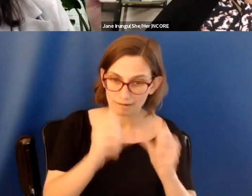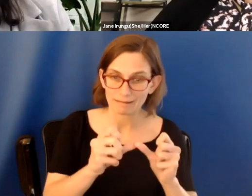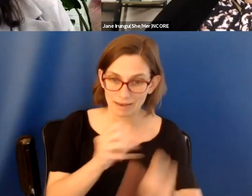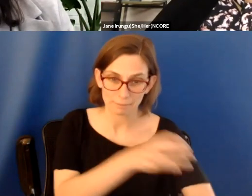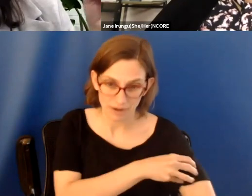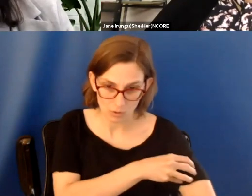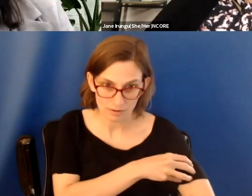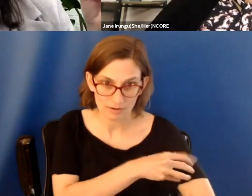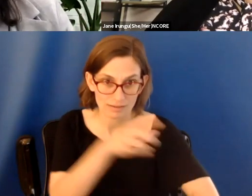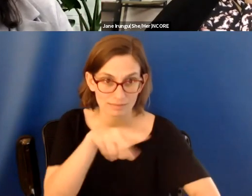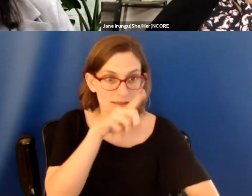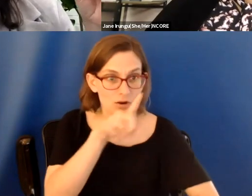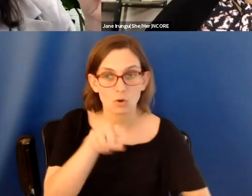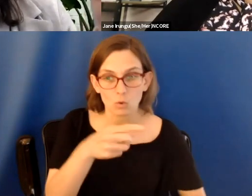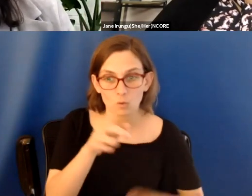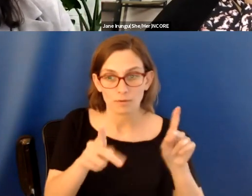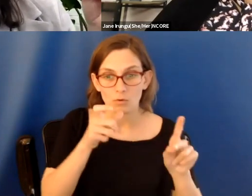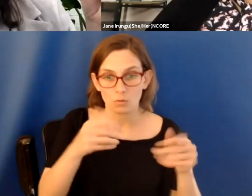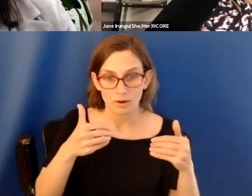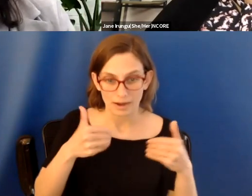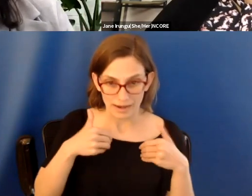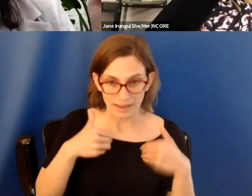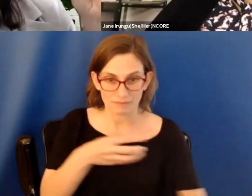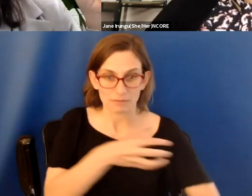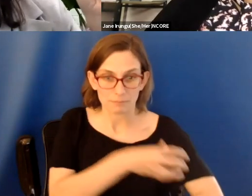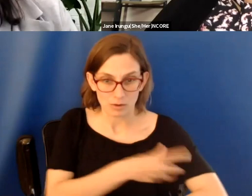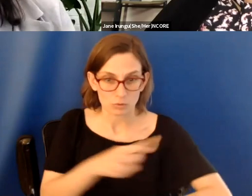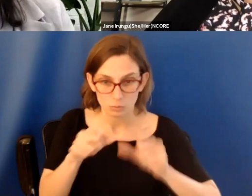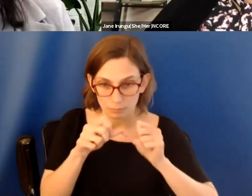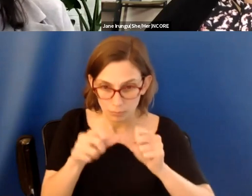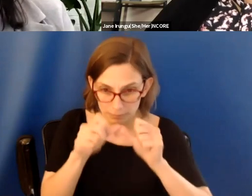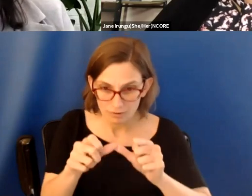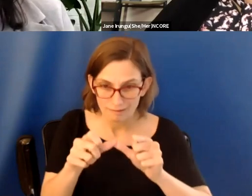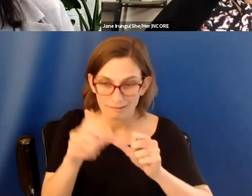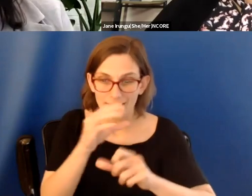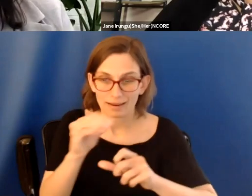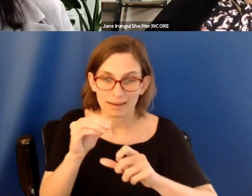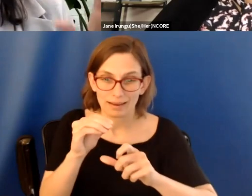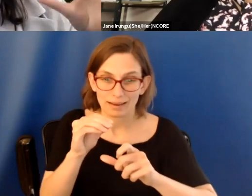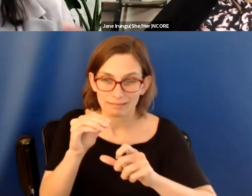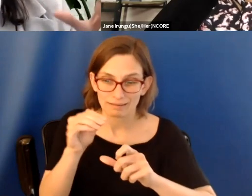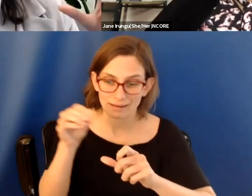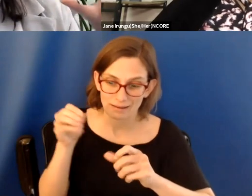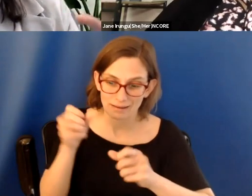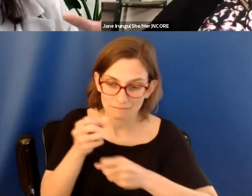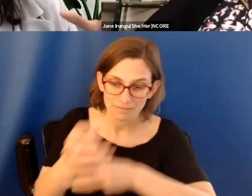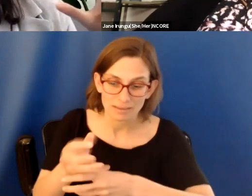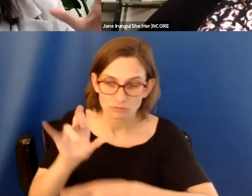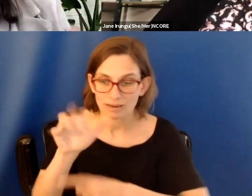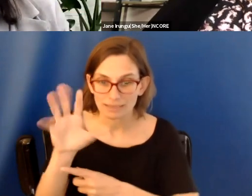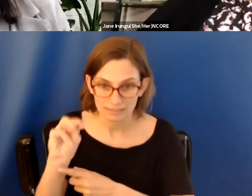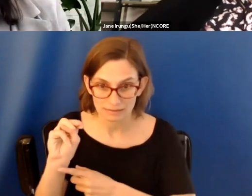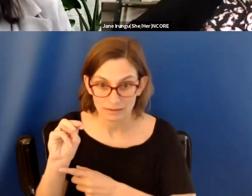they are the only people that have the power to perpetrate and inflict, um, racism. If we are looking